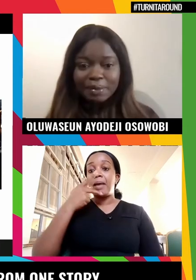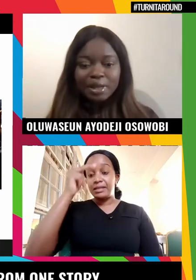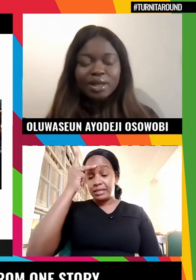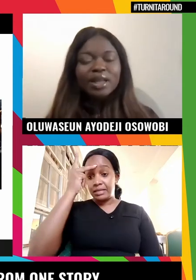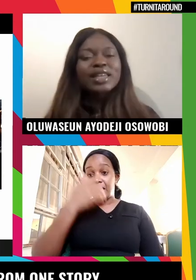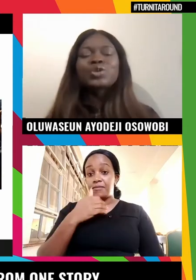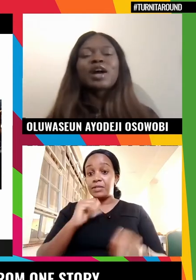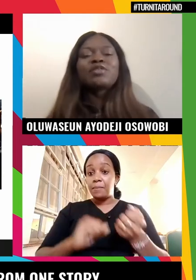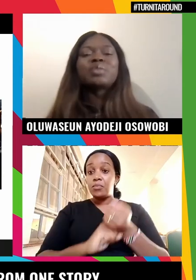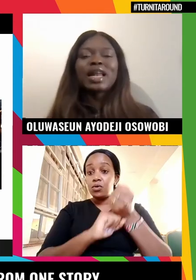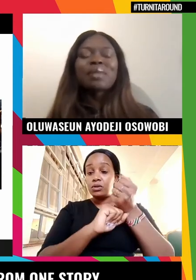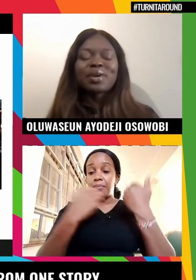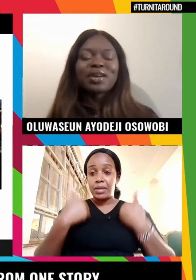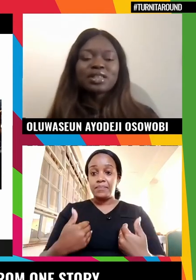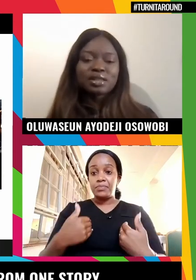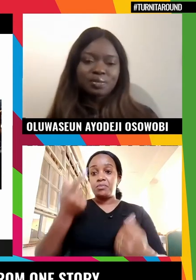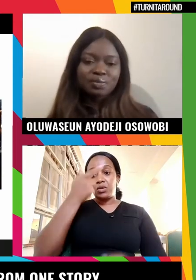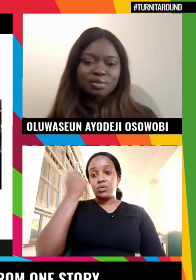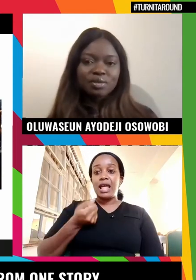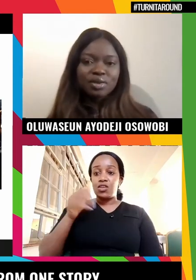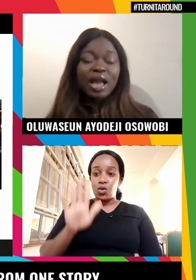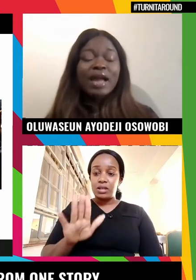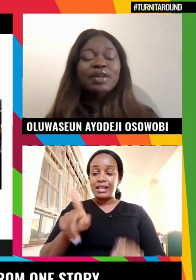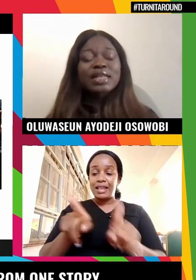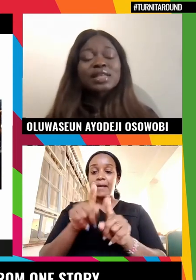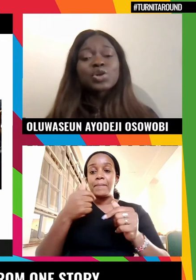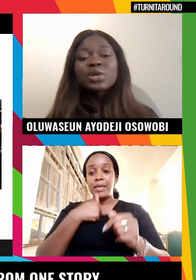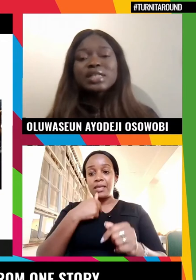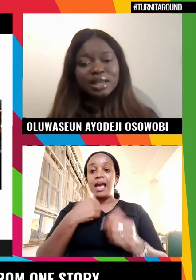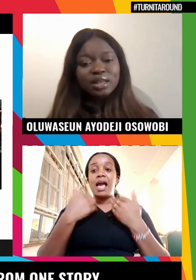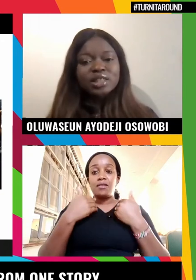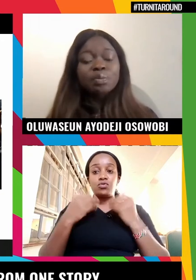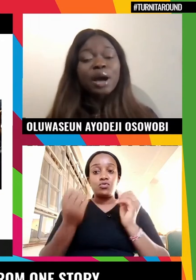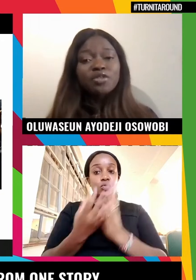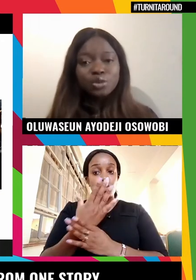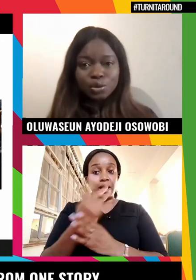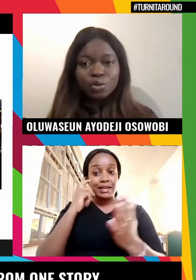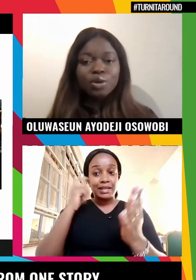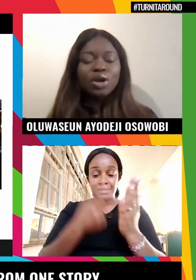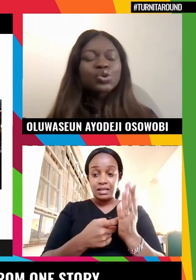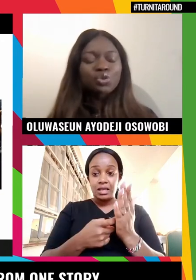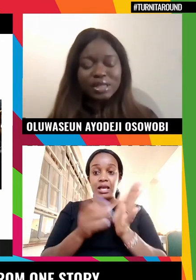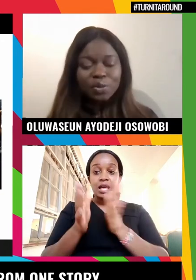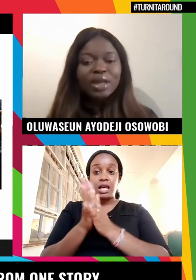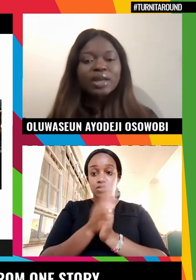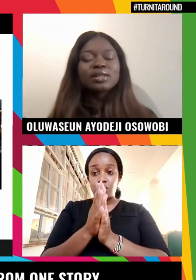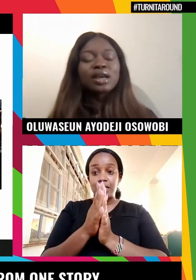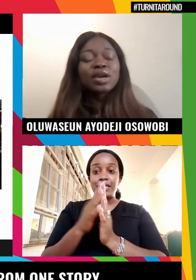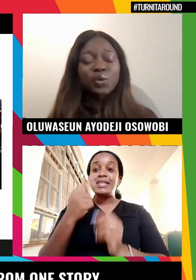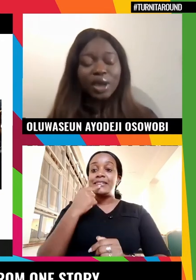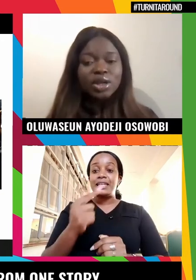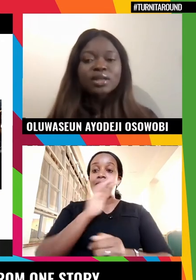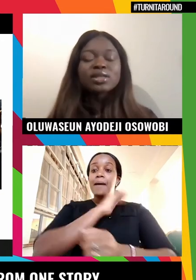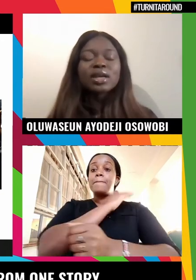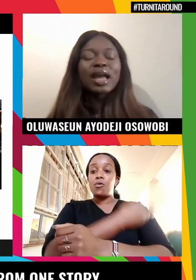daughter like me, they also have to be like my parents. I realized that storytelling is a powerful tool to raise awareness,